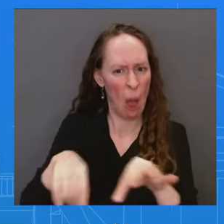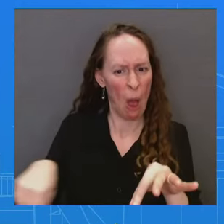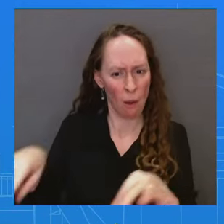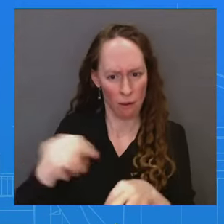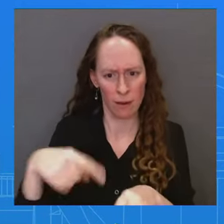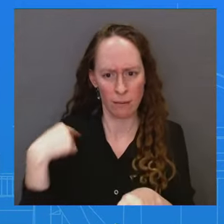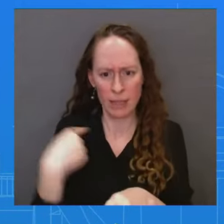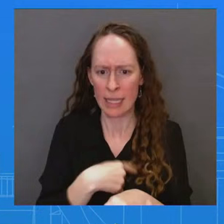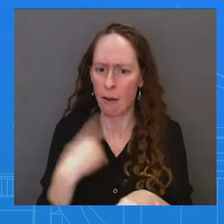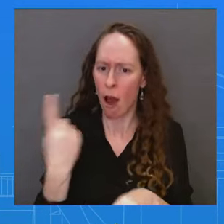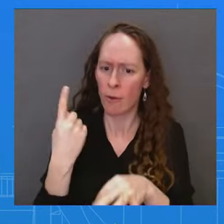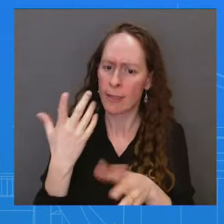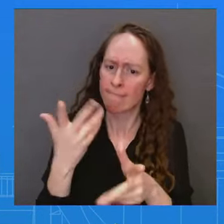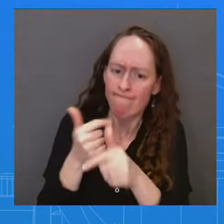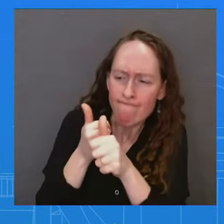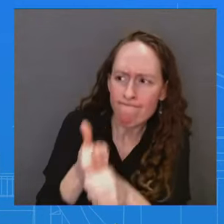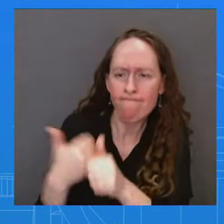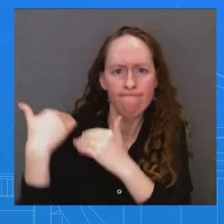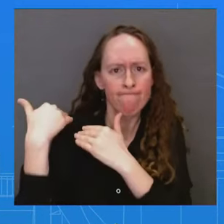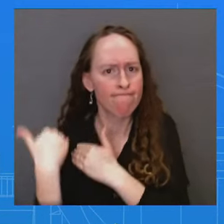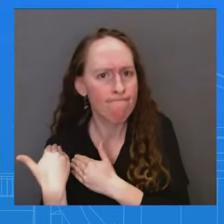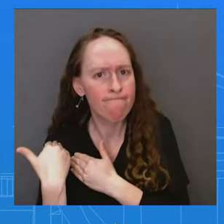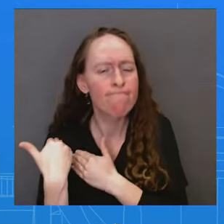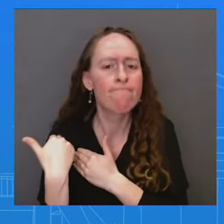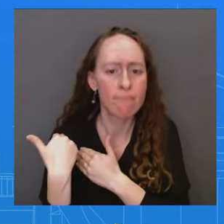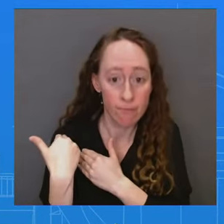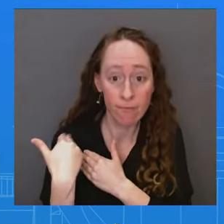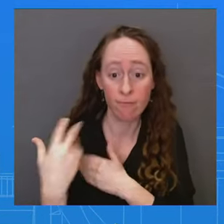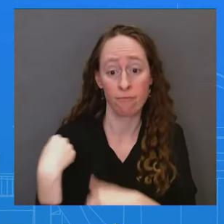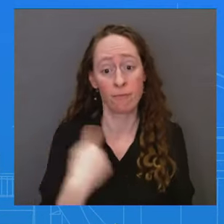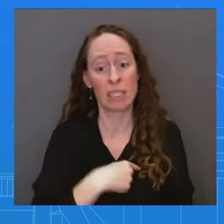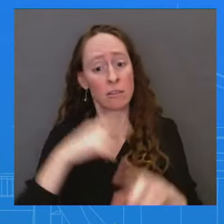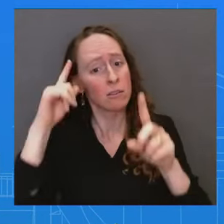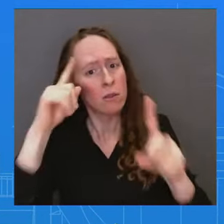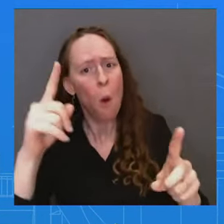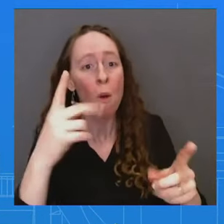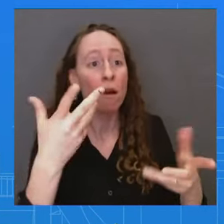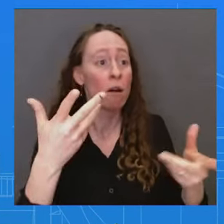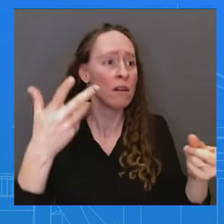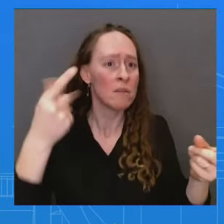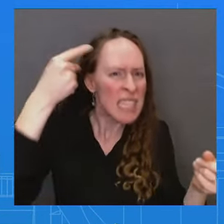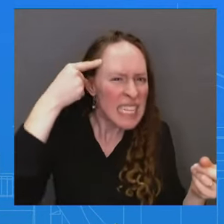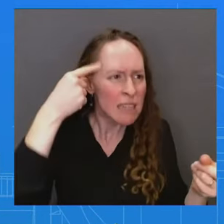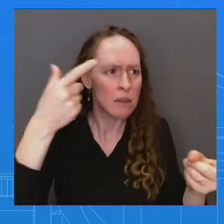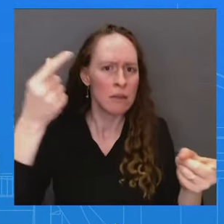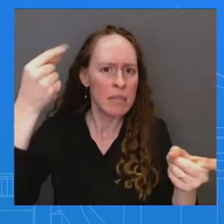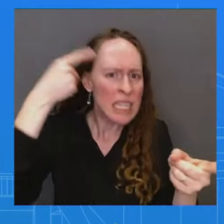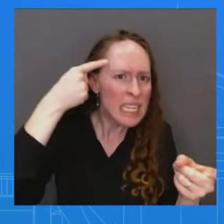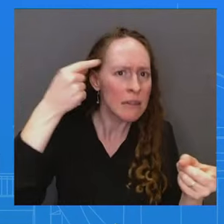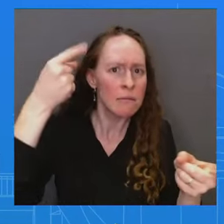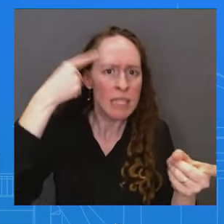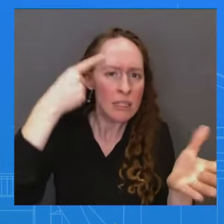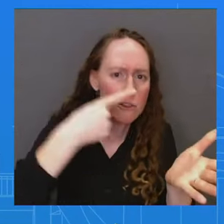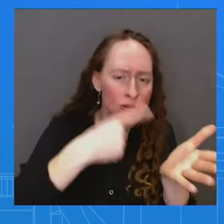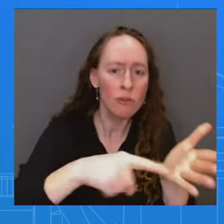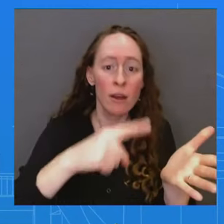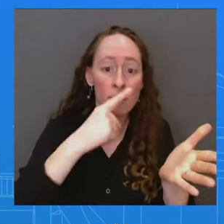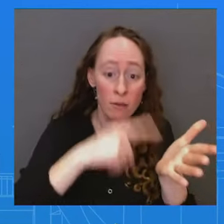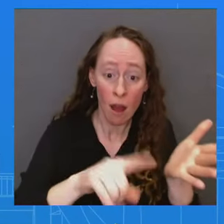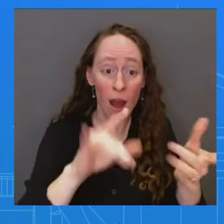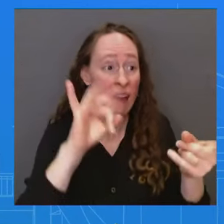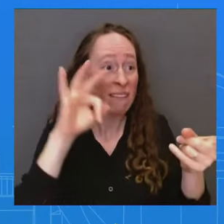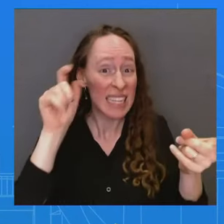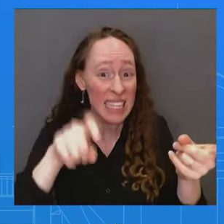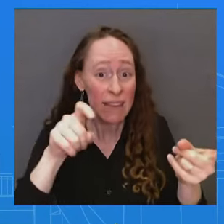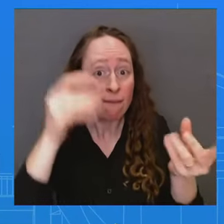to appropriately inform and consult with Congress as we provide foreign military assistance to other other countries, including Israel. And that will continue. The But